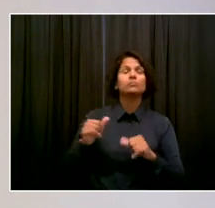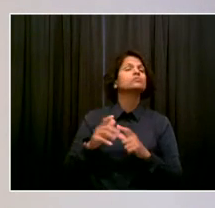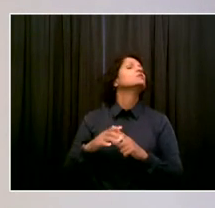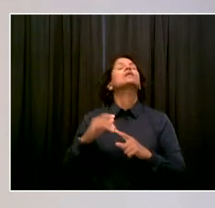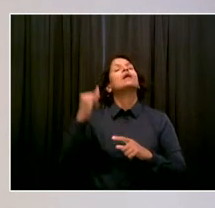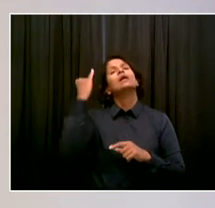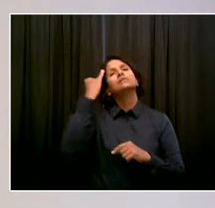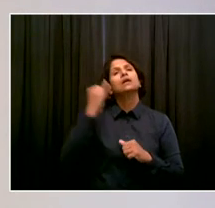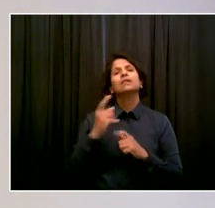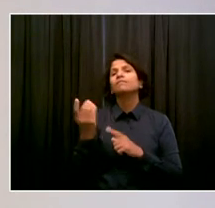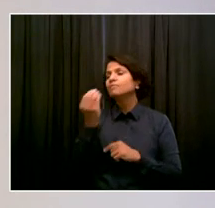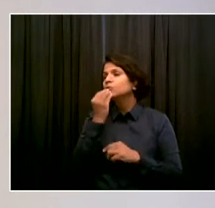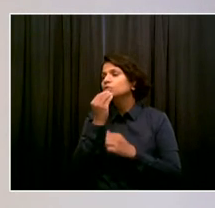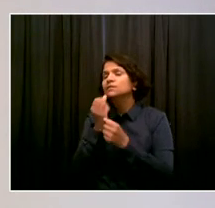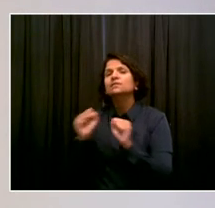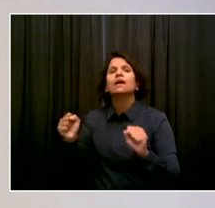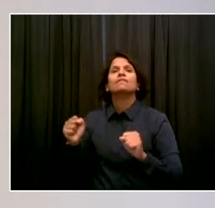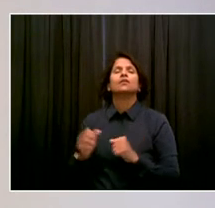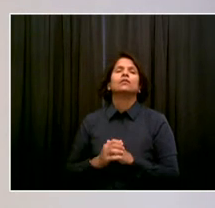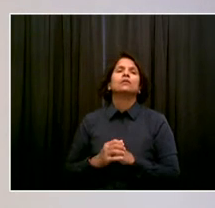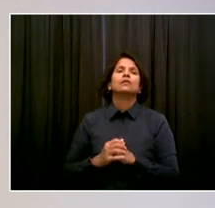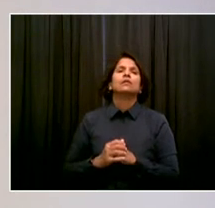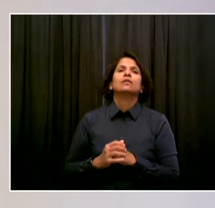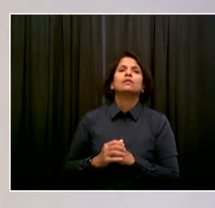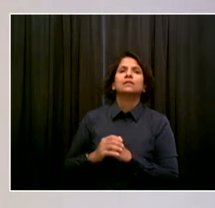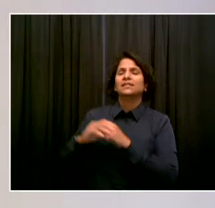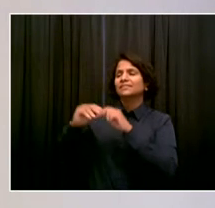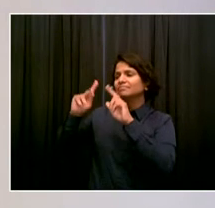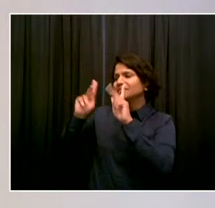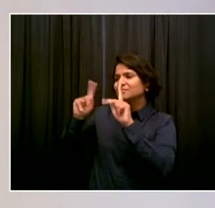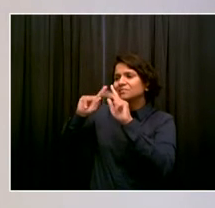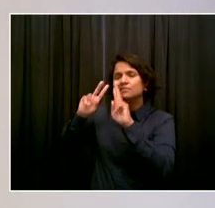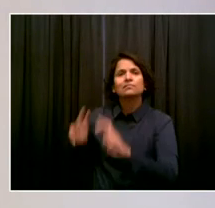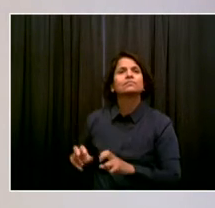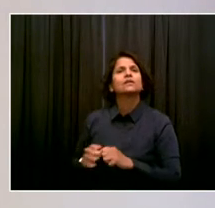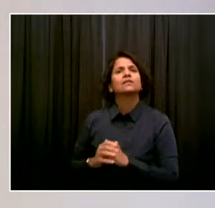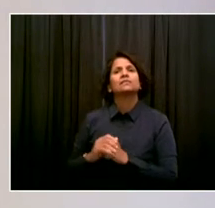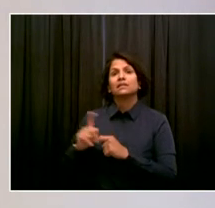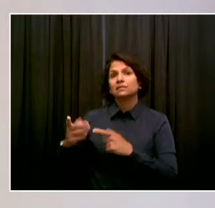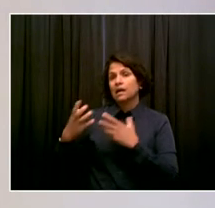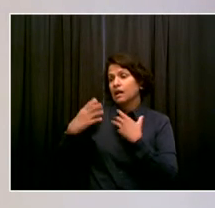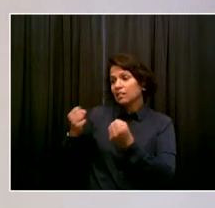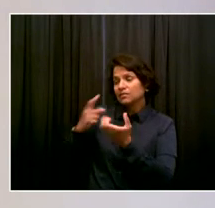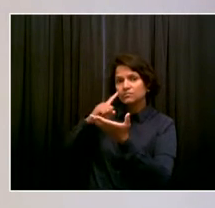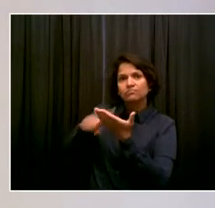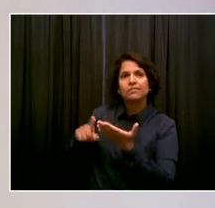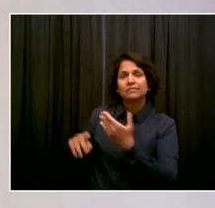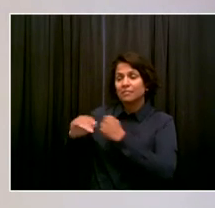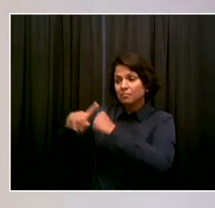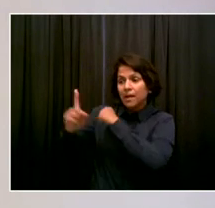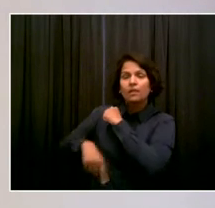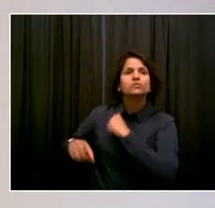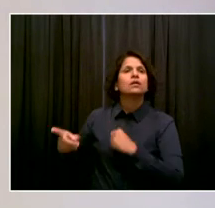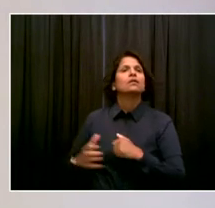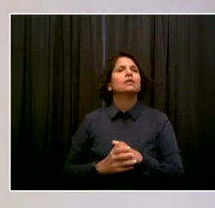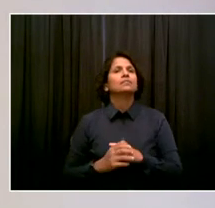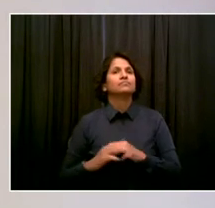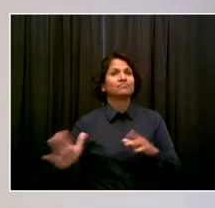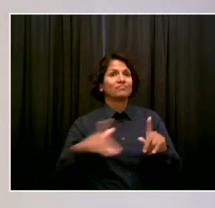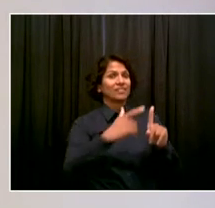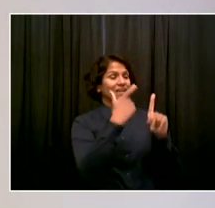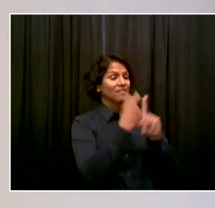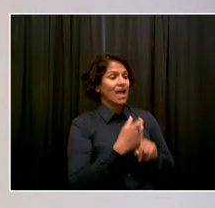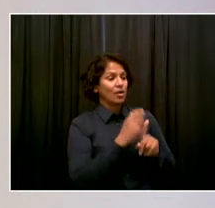and other health and hygiene standards, that's what we will be aiming for with respect to enforcement